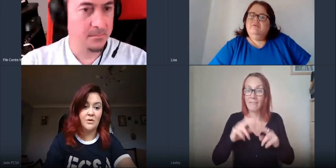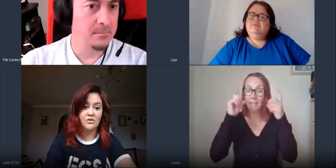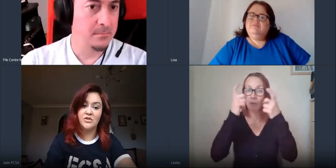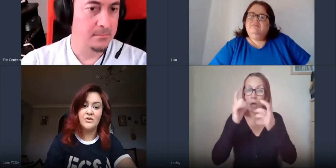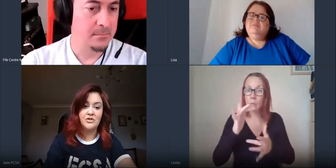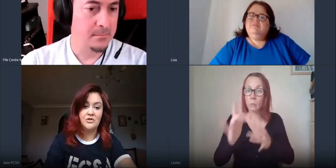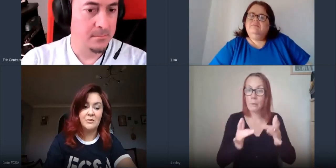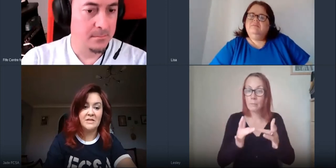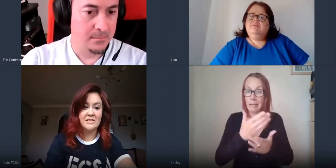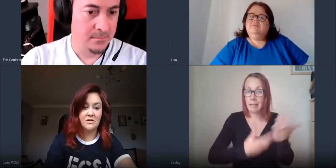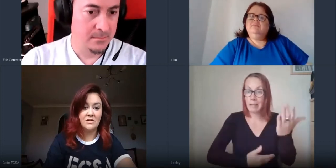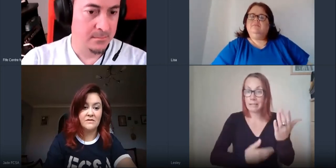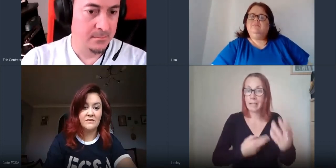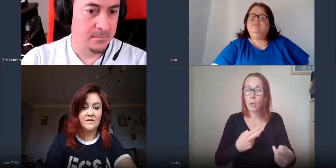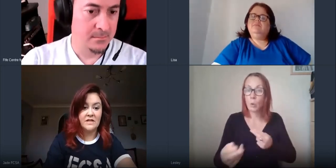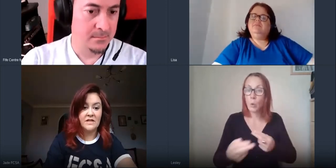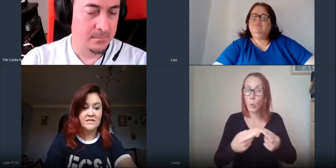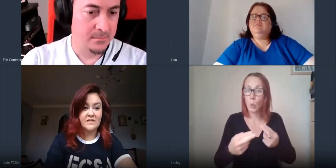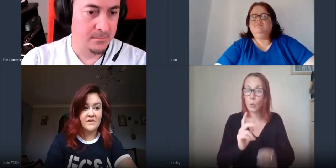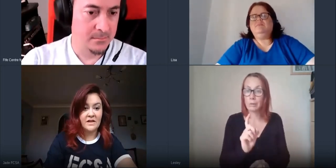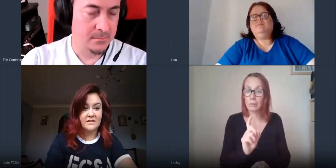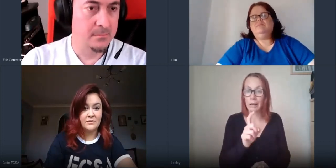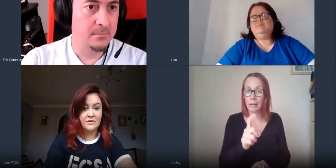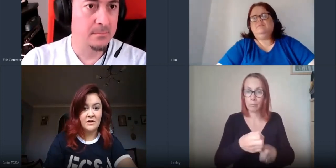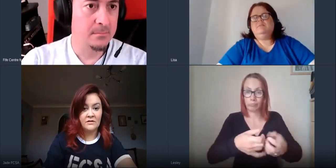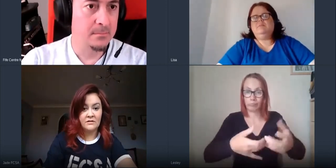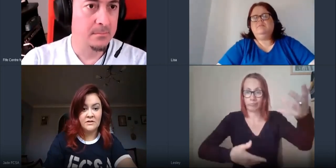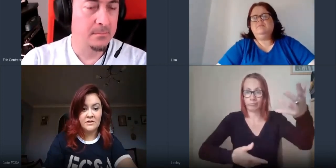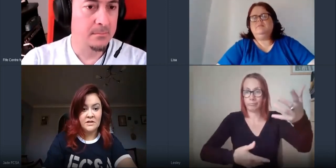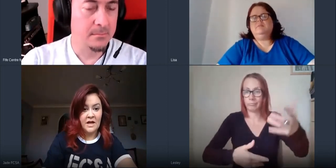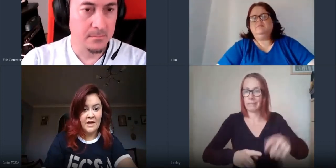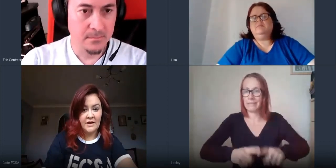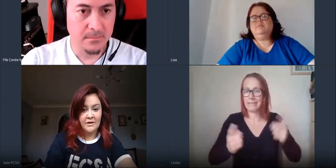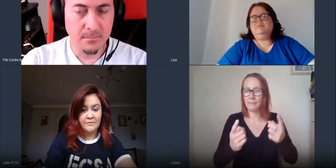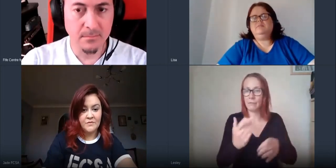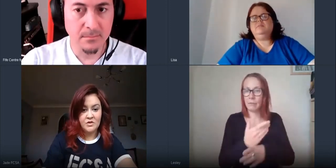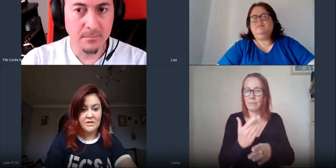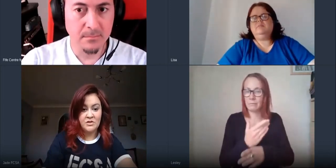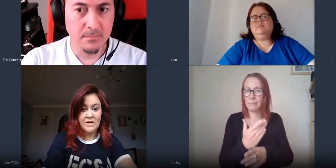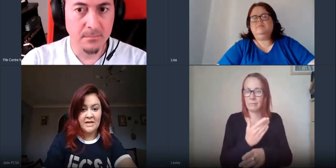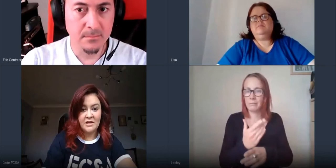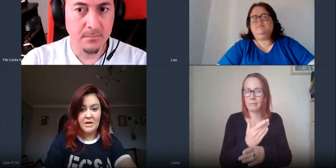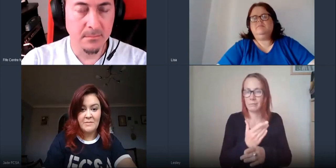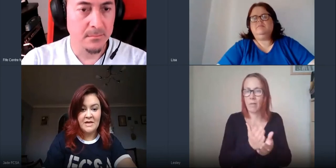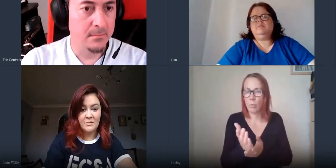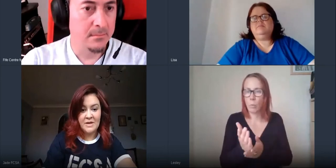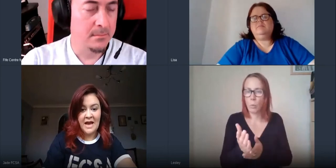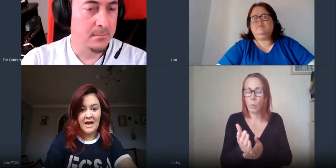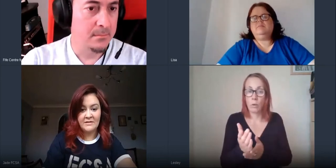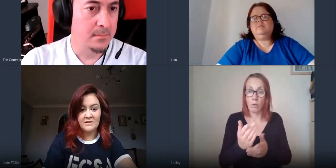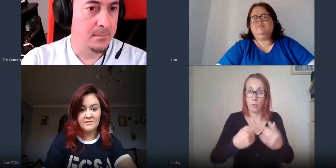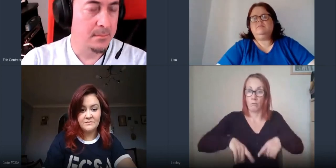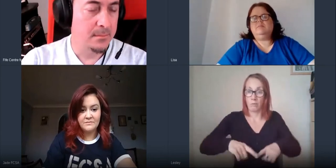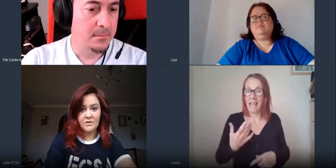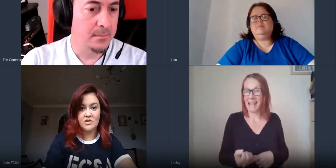go to news you'll be able to see lots of different things that were done um so we donated the ppe that we had because obviously we